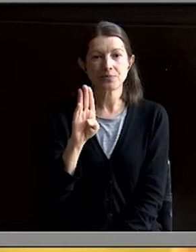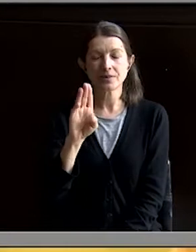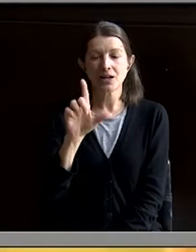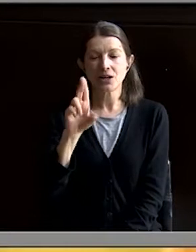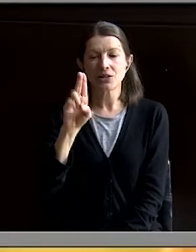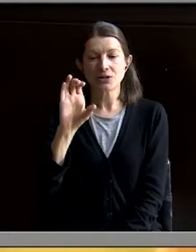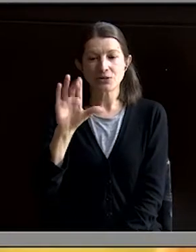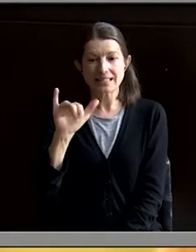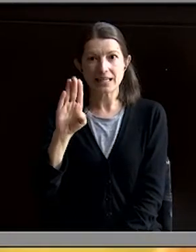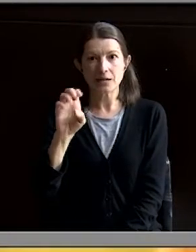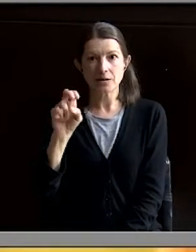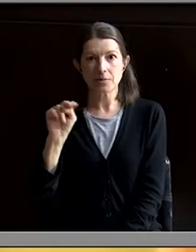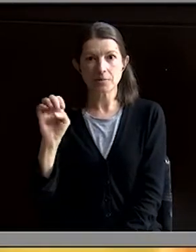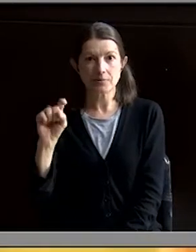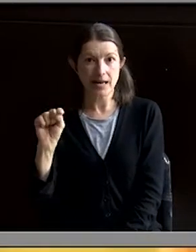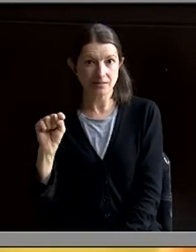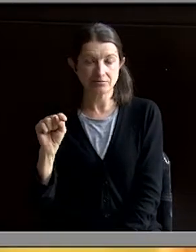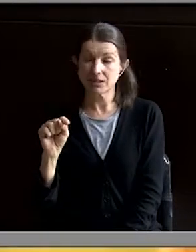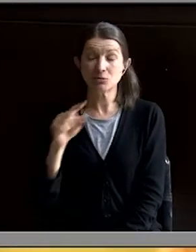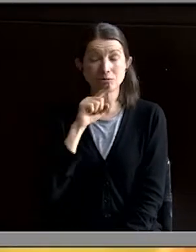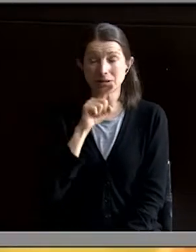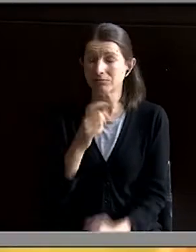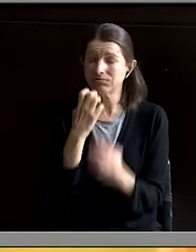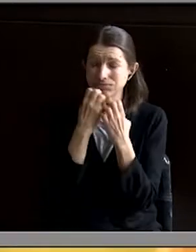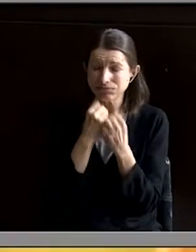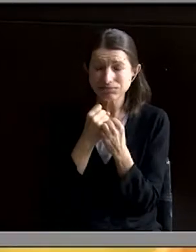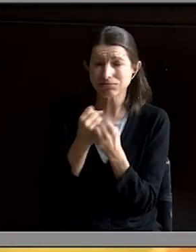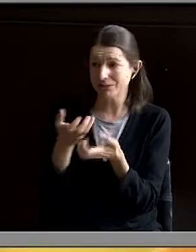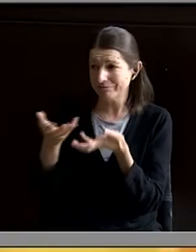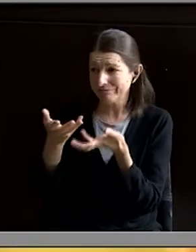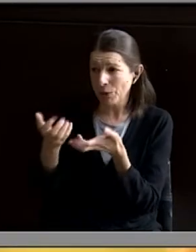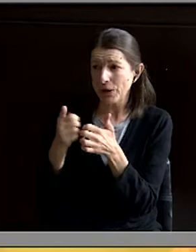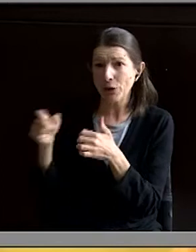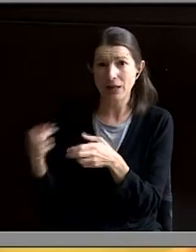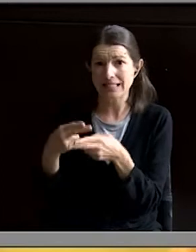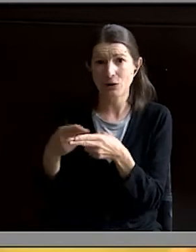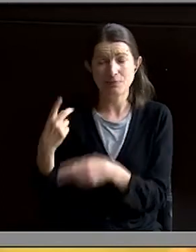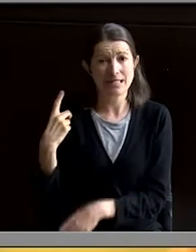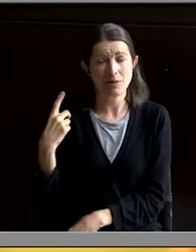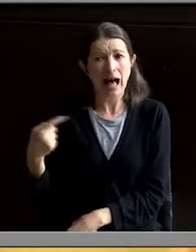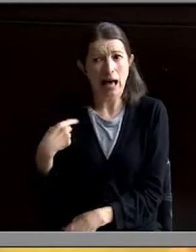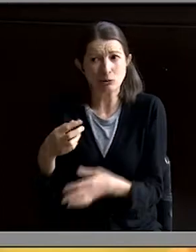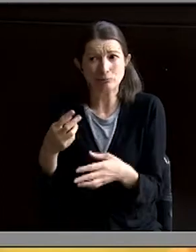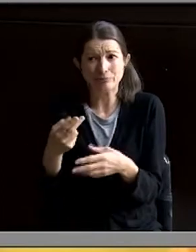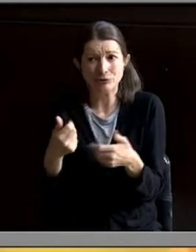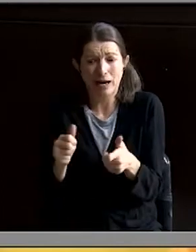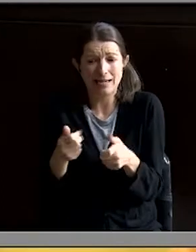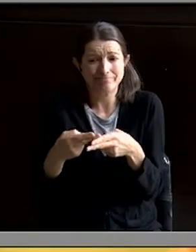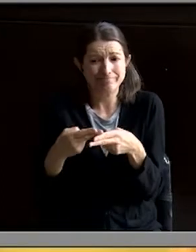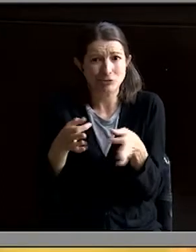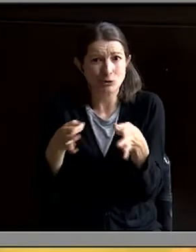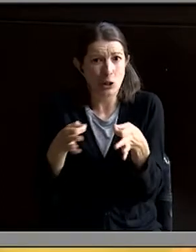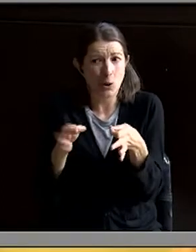I'll be honest, it's been a real privilege to get to know her in my short time as interim dean, so I'll try to describe a little bit about her before she